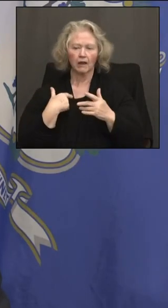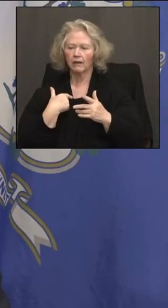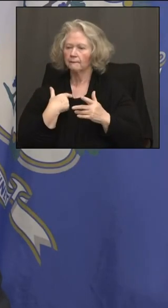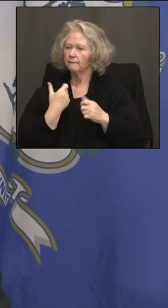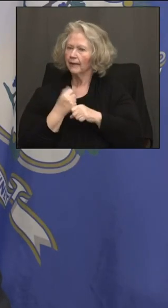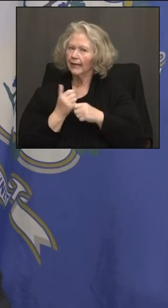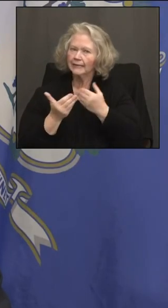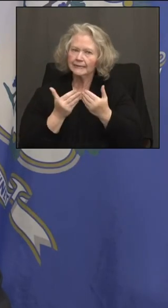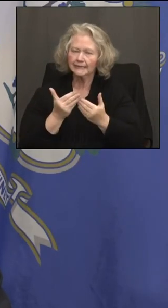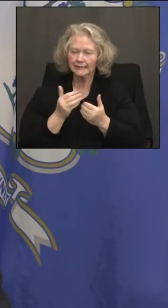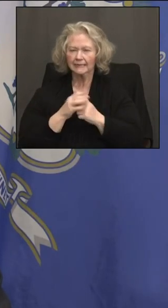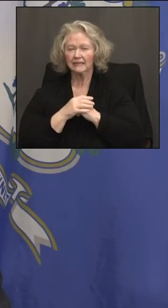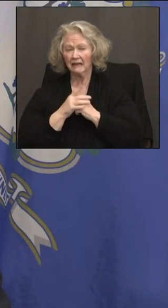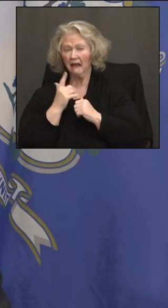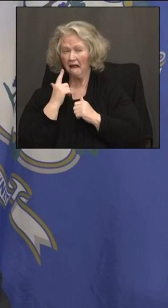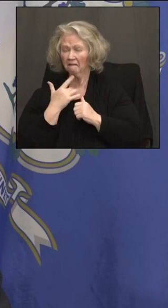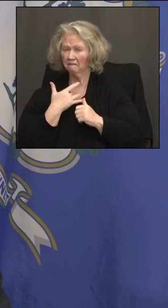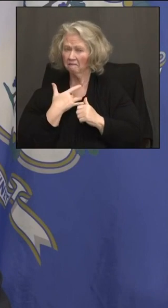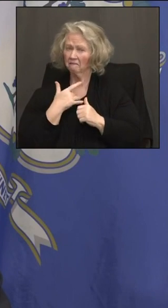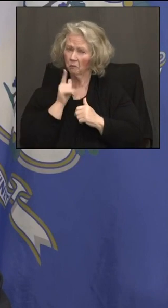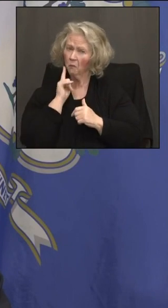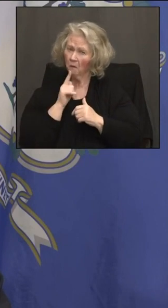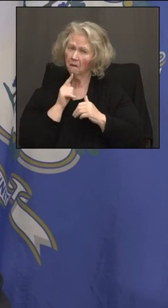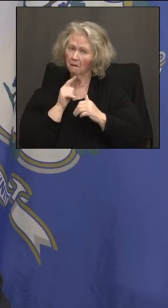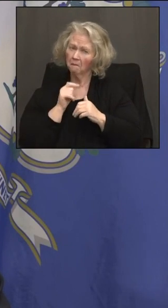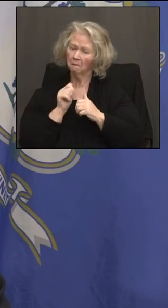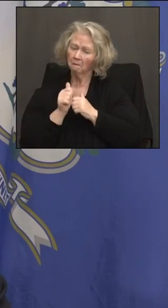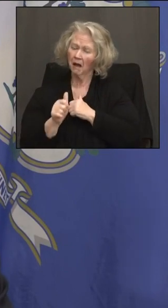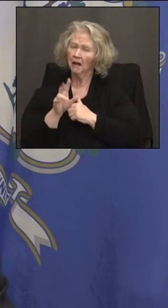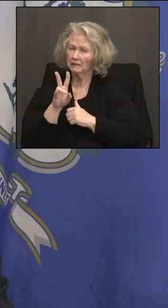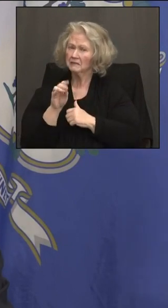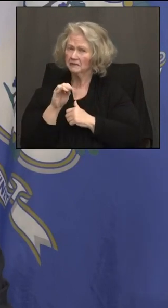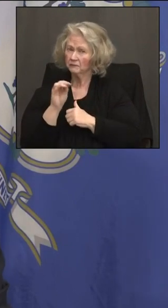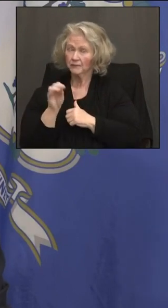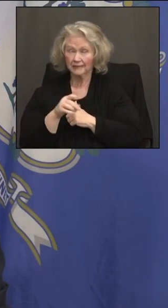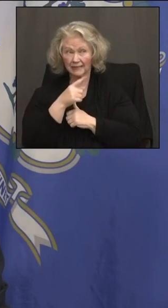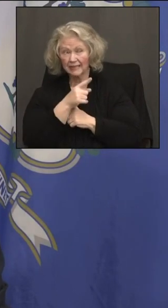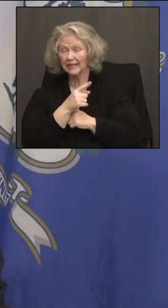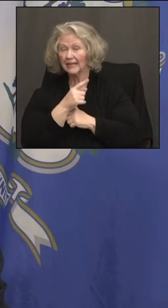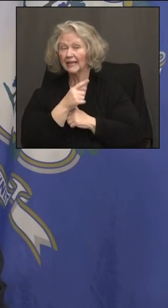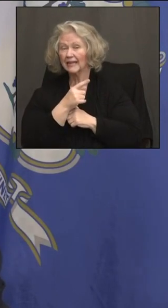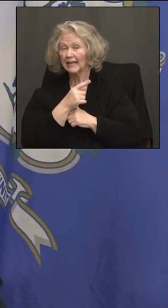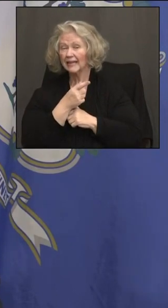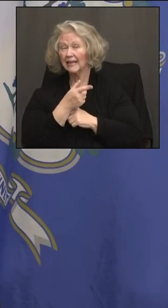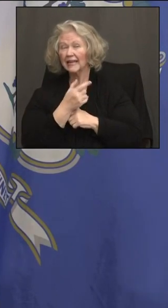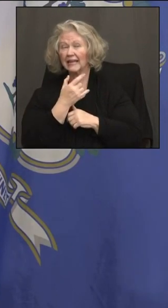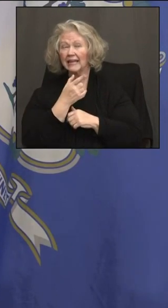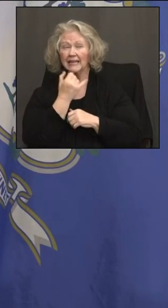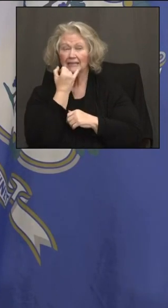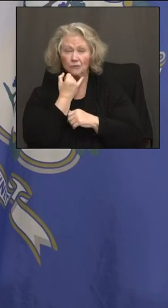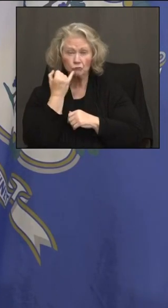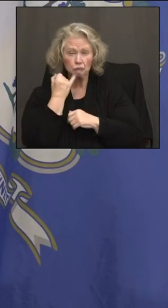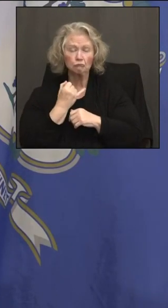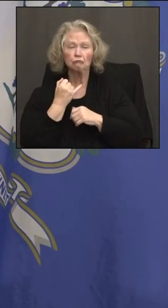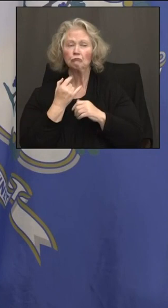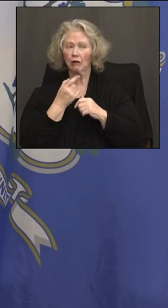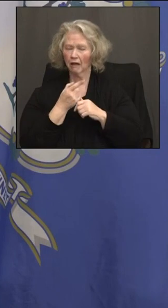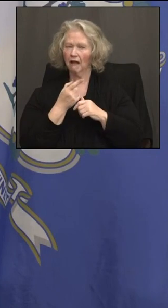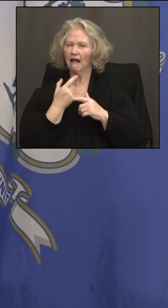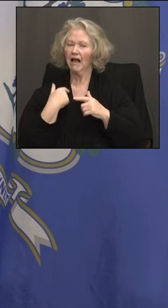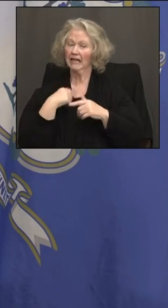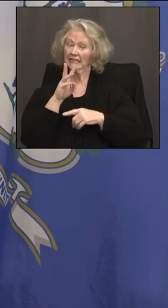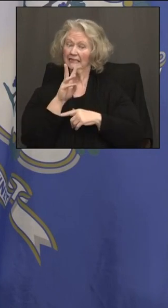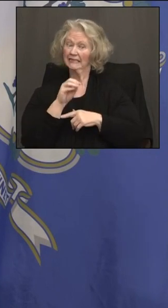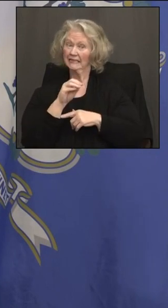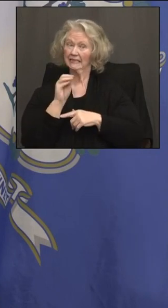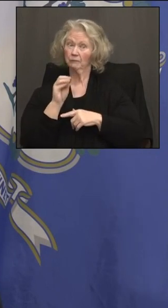vaccinated. I'd like to think we're going to get over 70%. You saw Israel began stalling out at about 60% fully vaccinated.